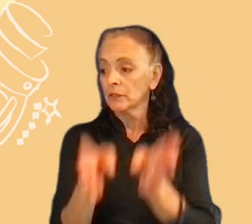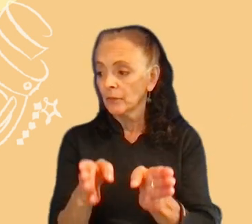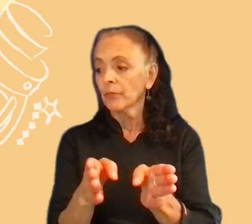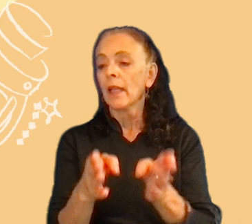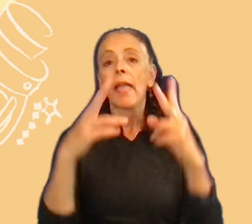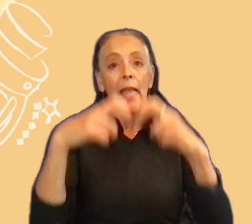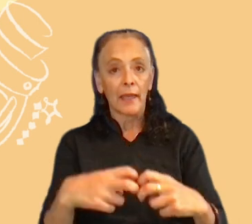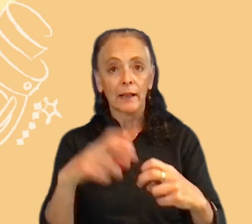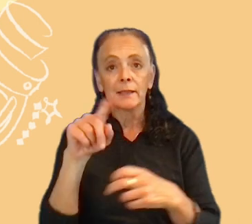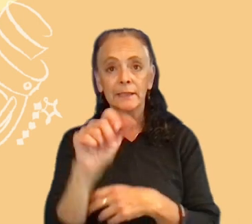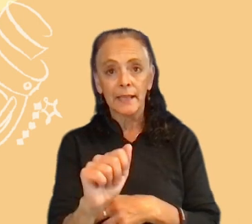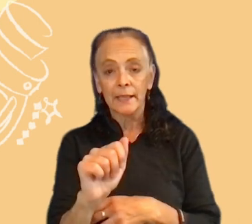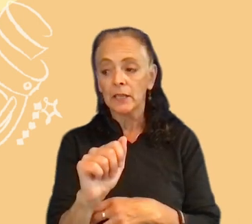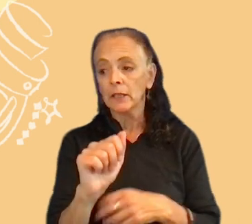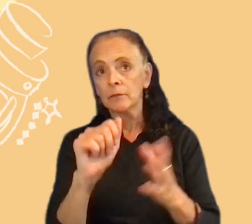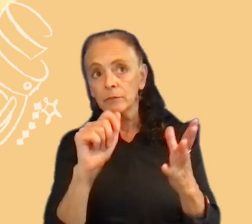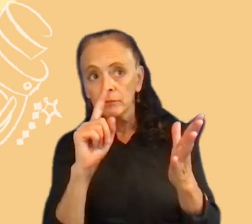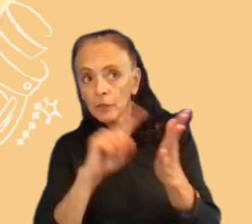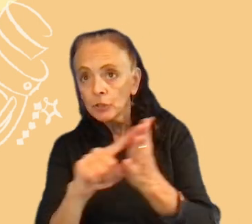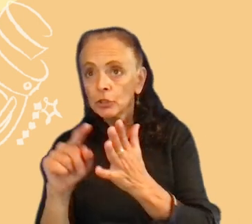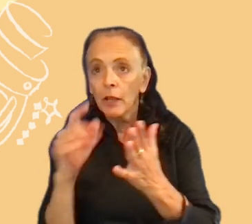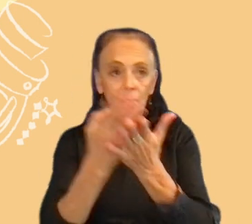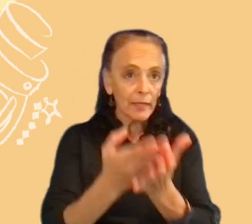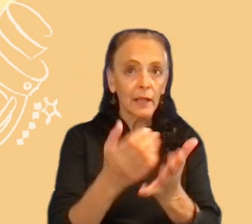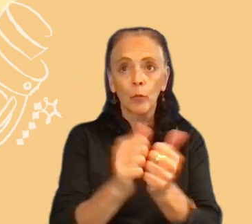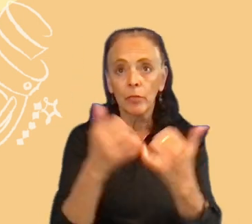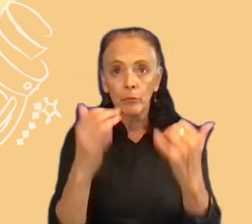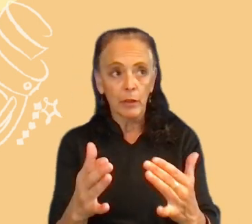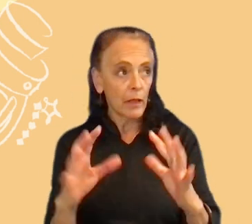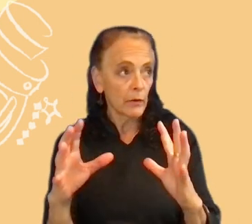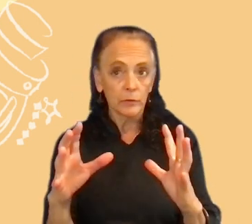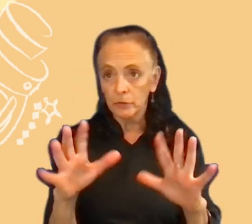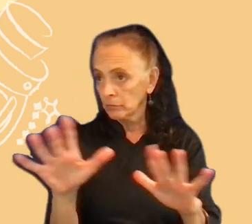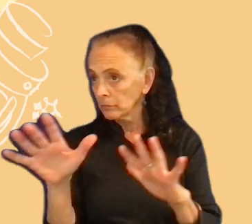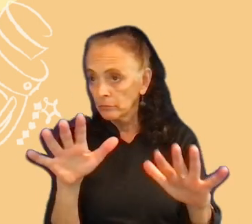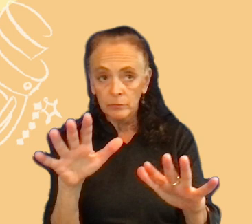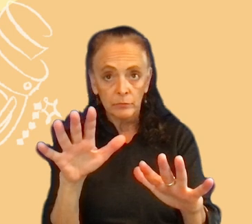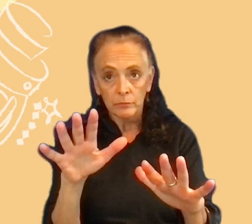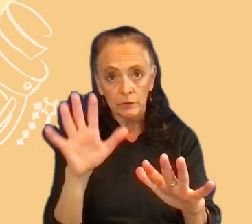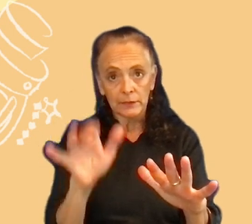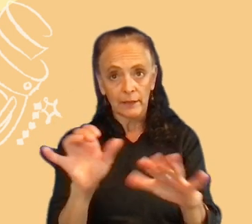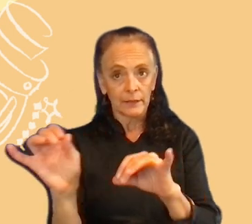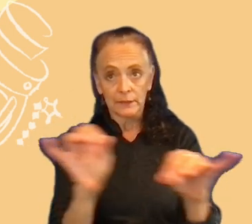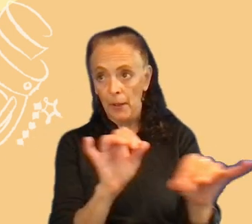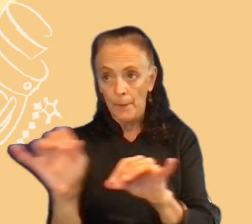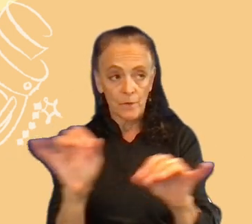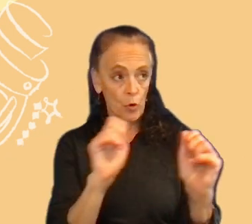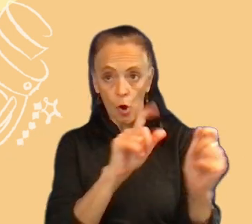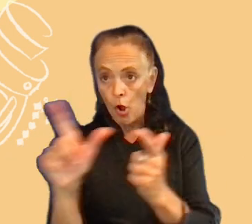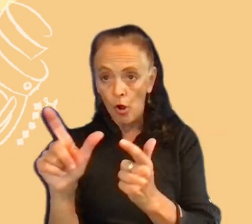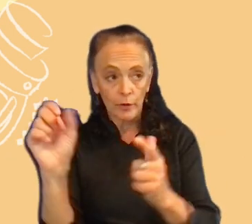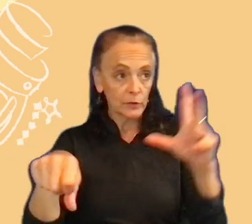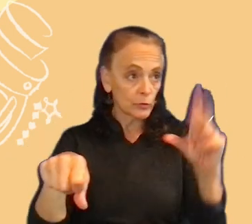data and check with the player base, validate with the player base if this is the same for everyone or